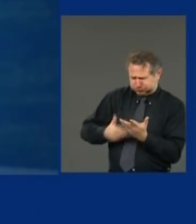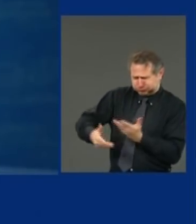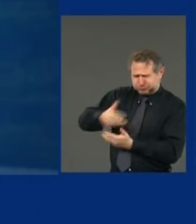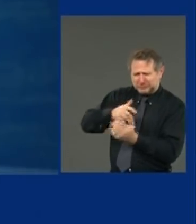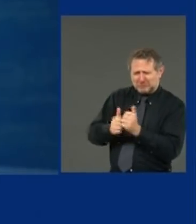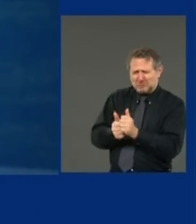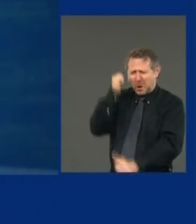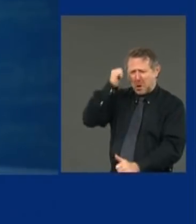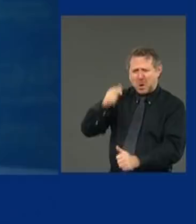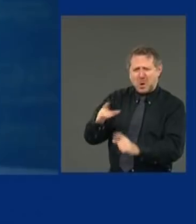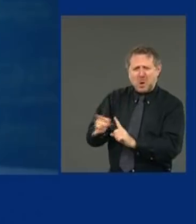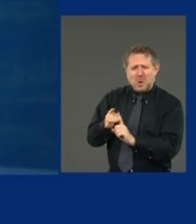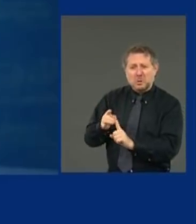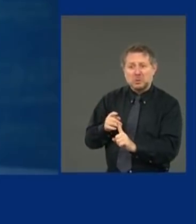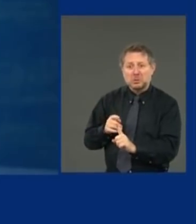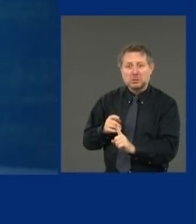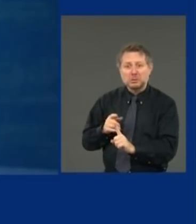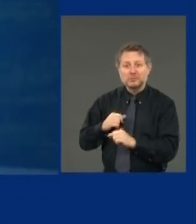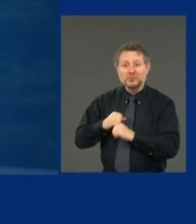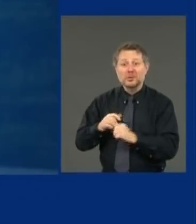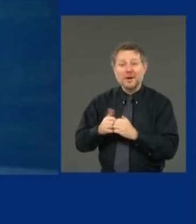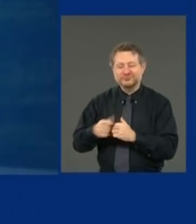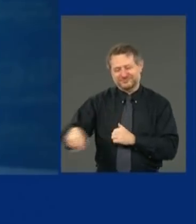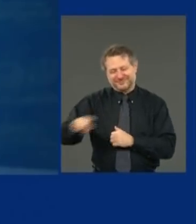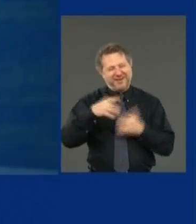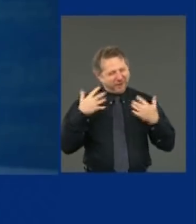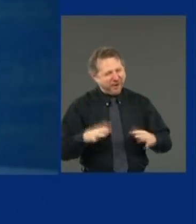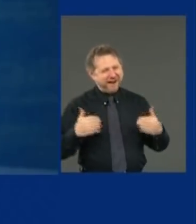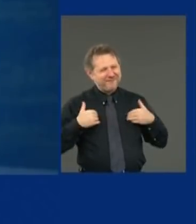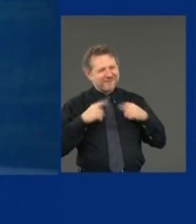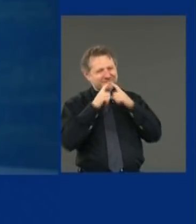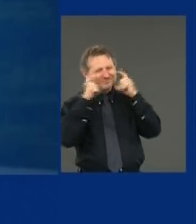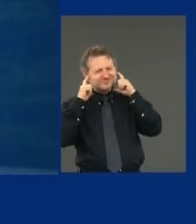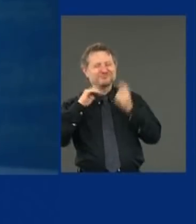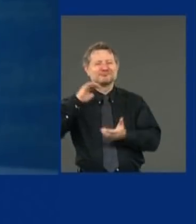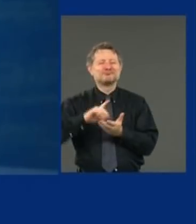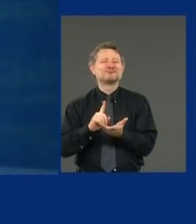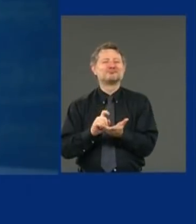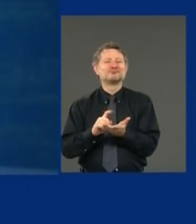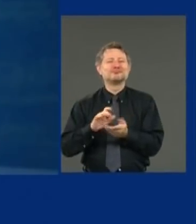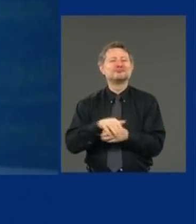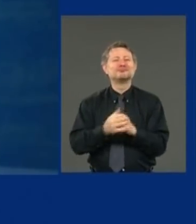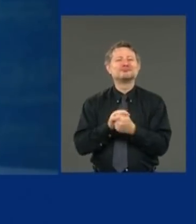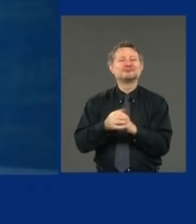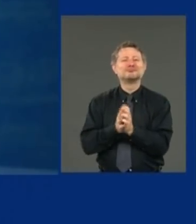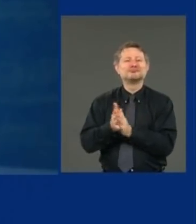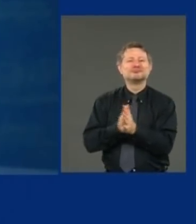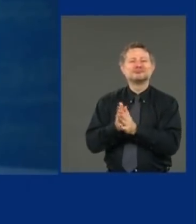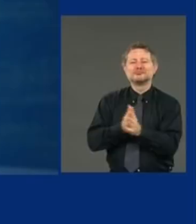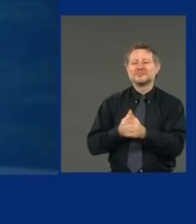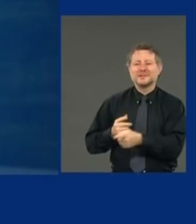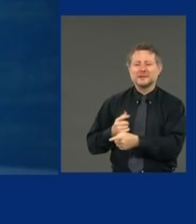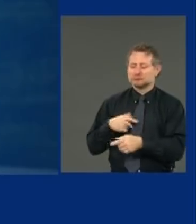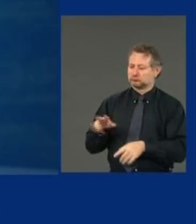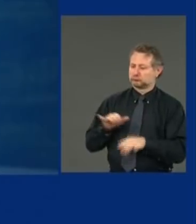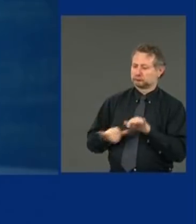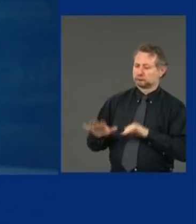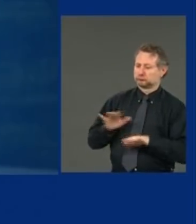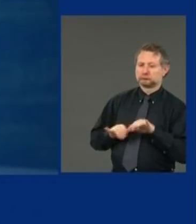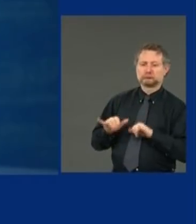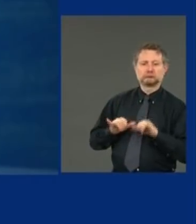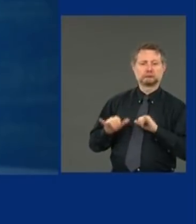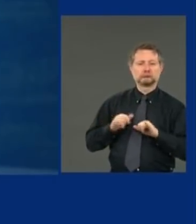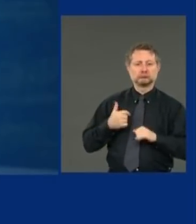wear the mask and they do the hand sanitizing. You feel out of control? You can't protect yourself? You can't protect your